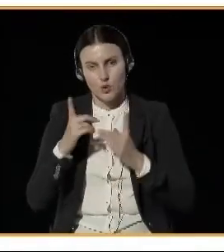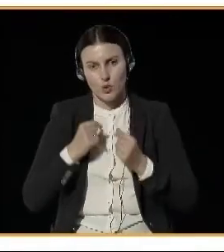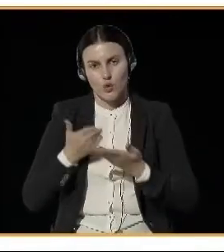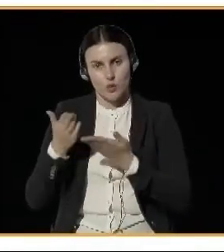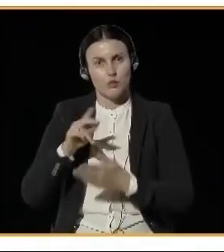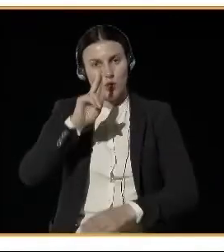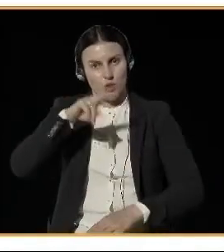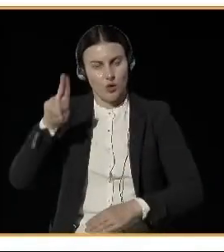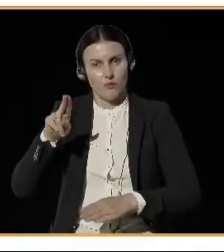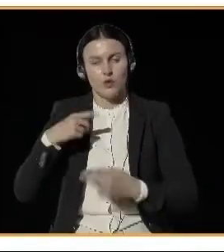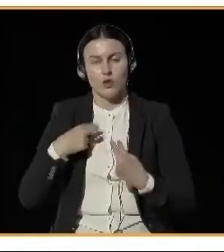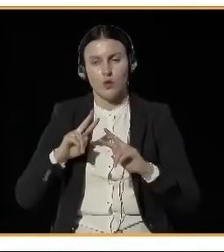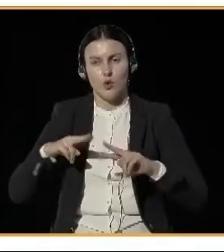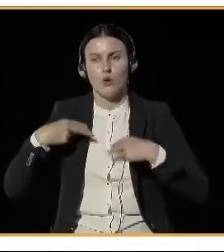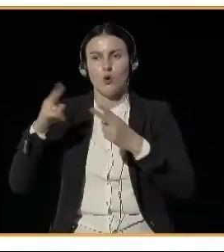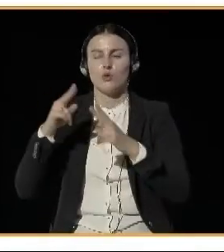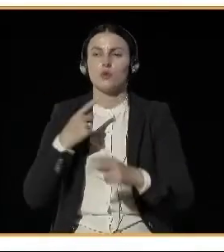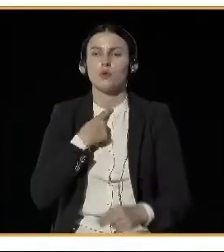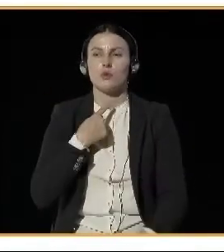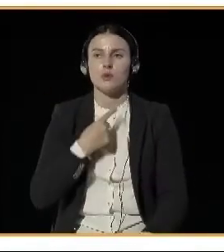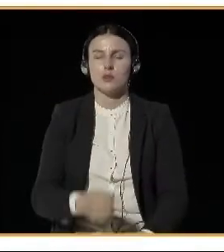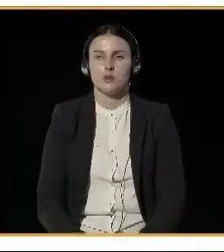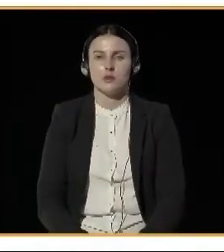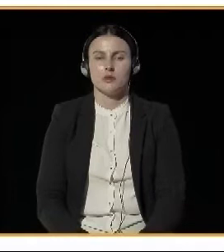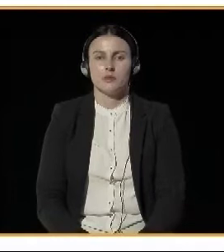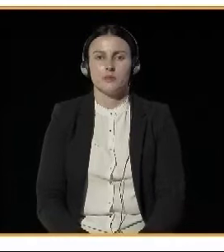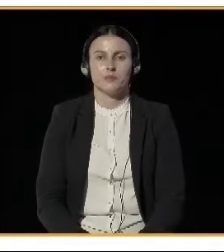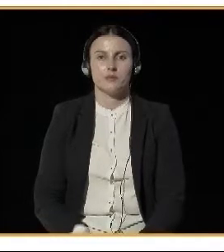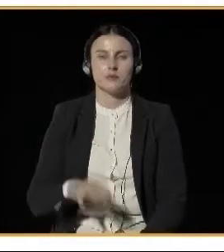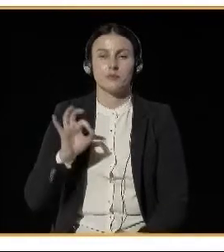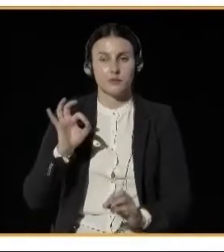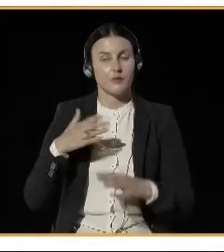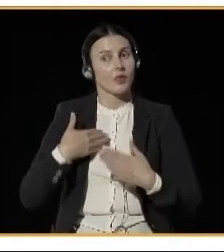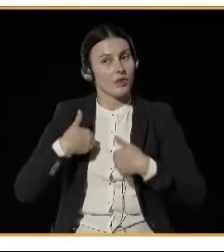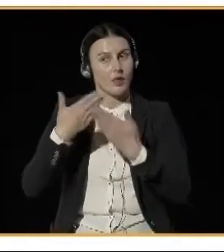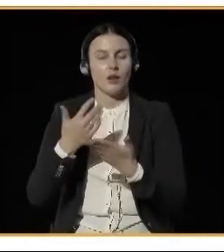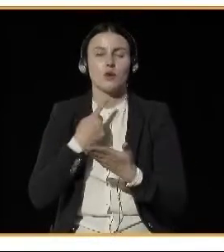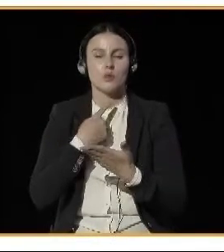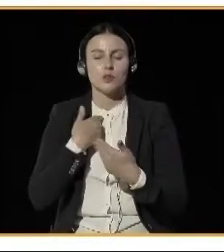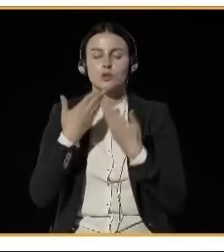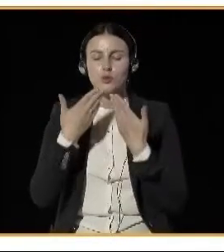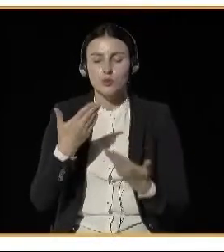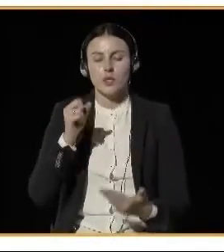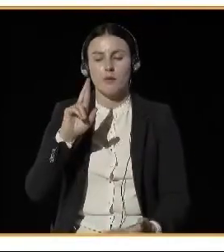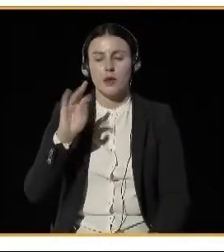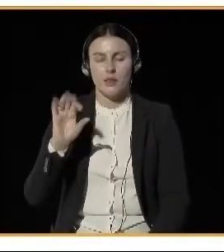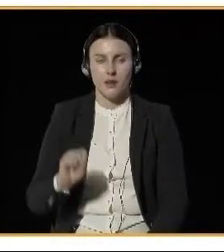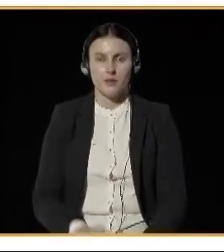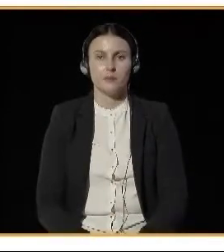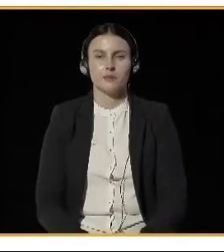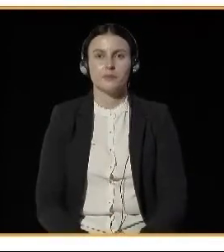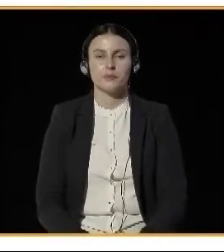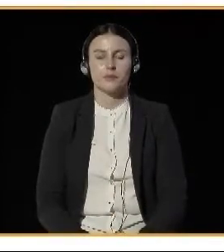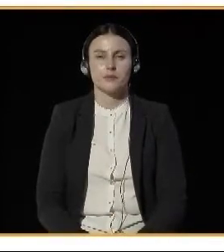Thank you. Britt, the floor is yours. Thank you, Marta. So